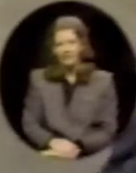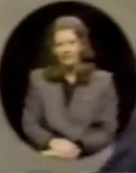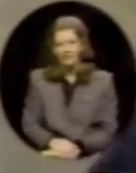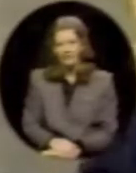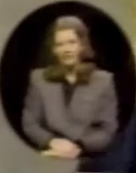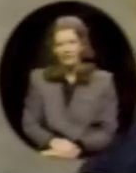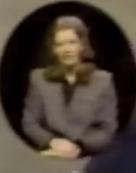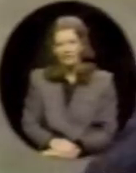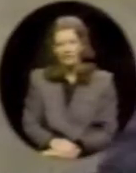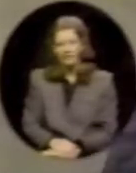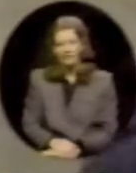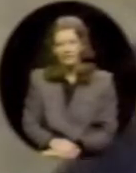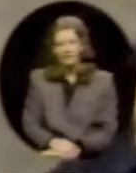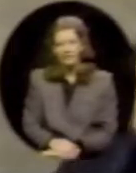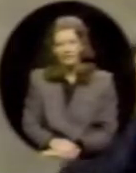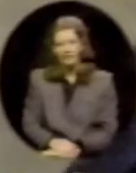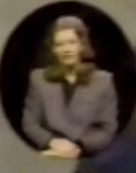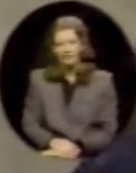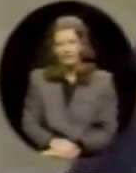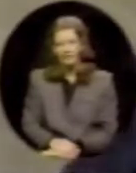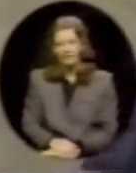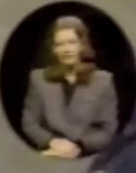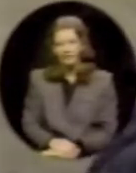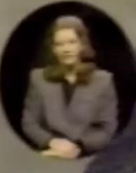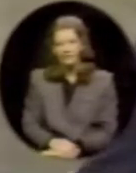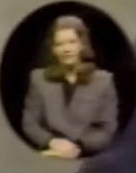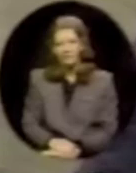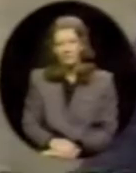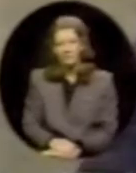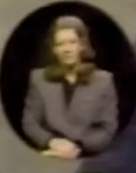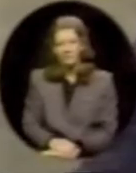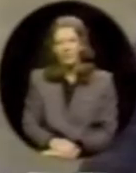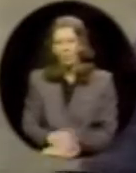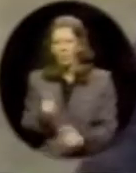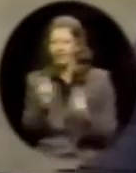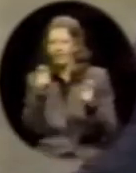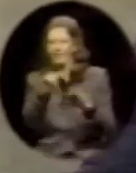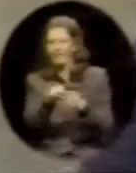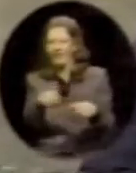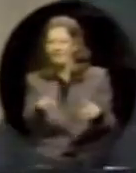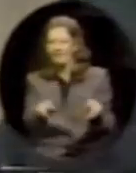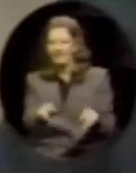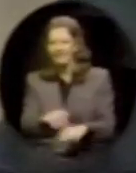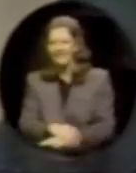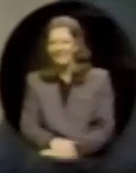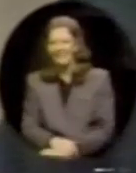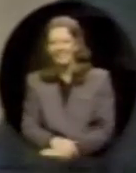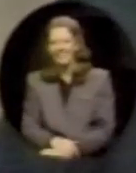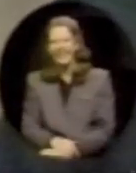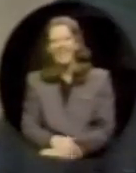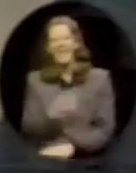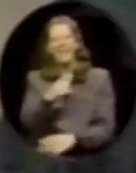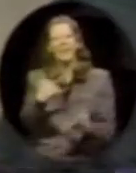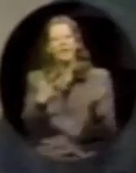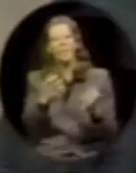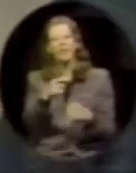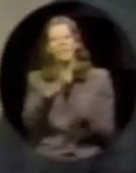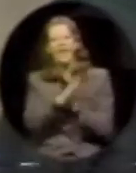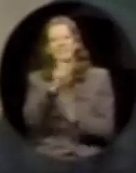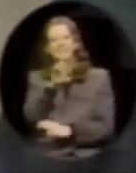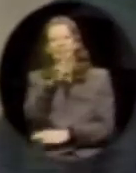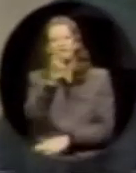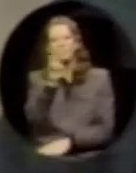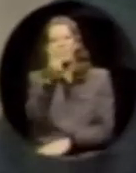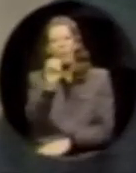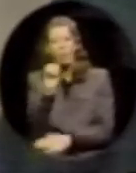discuss with the faculty and the staff what my agenda is. We'll give you that opportunity. And I want to ask Dr. Bowe